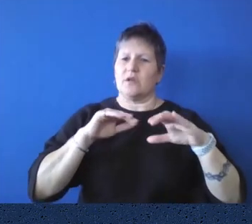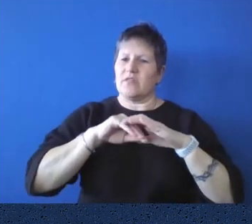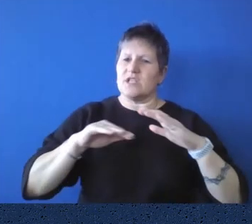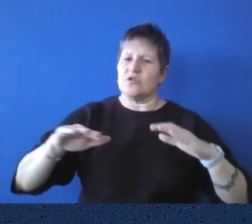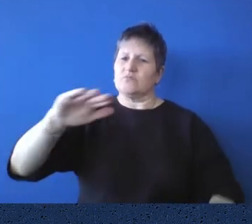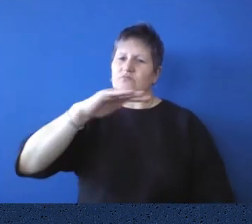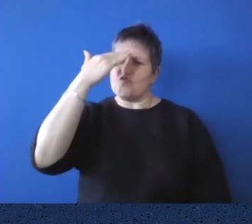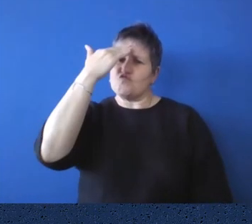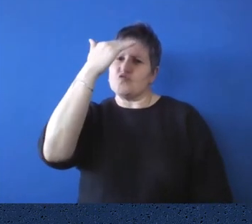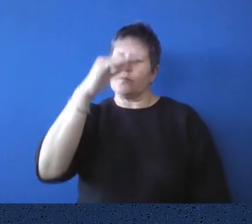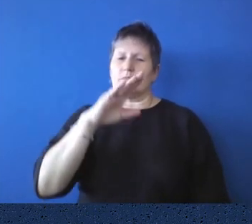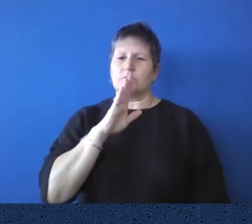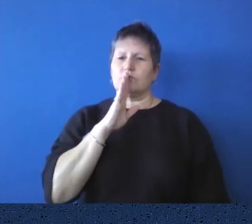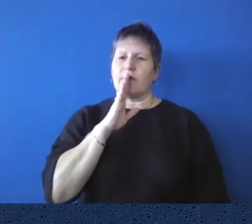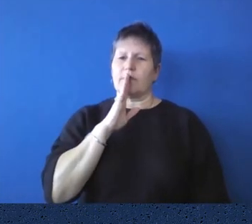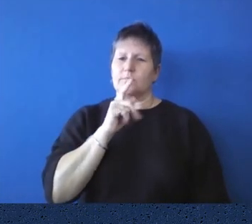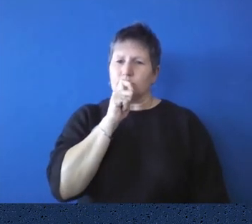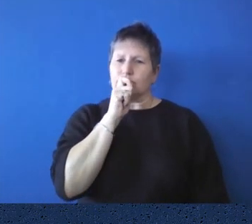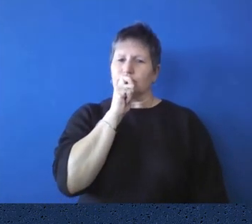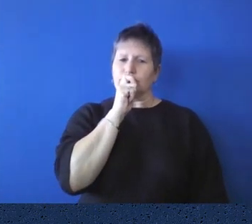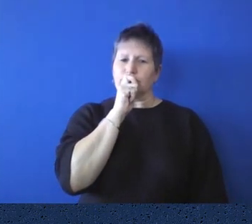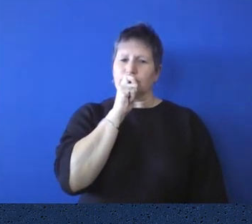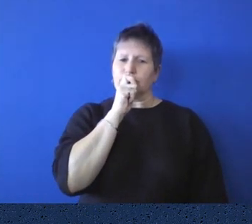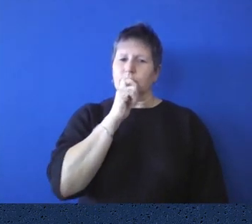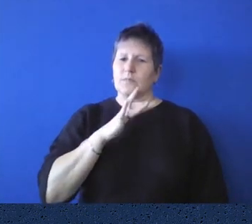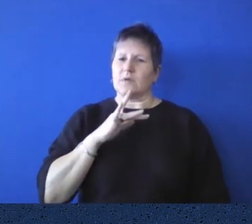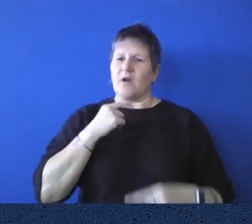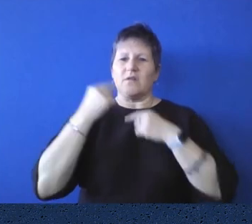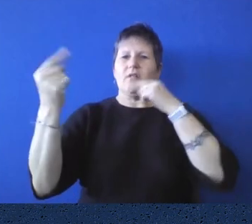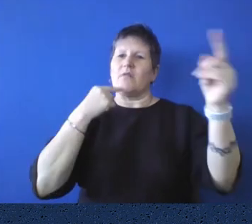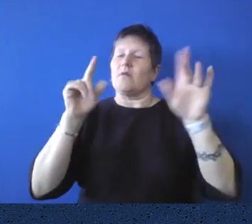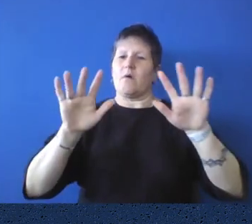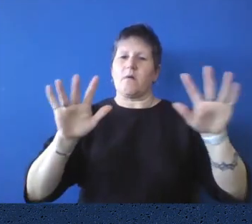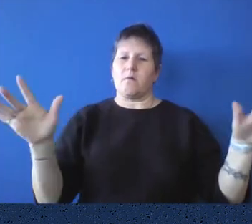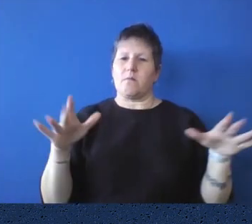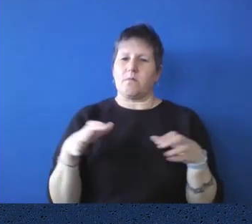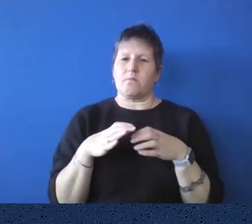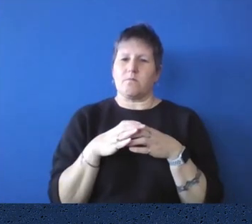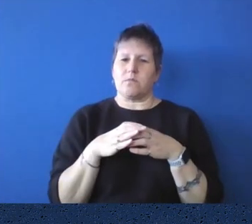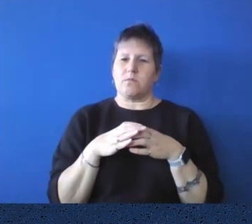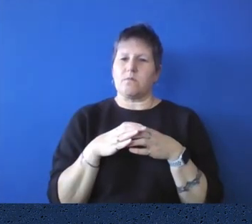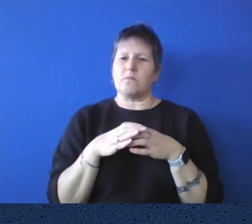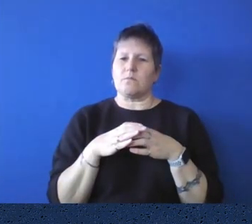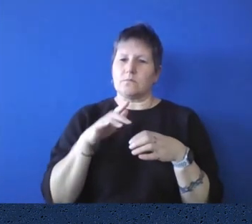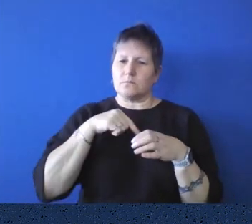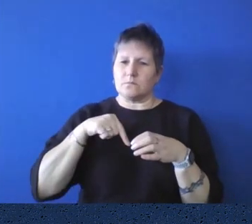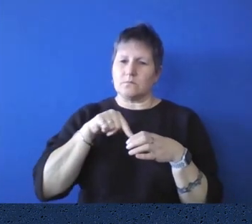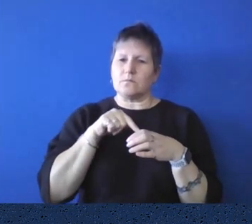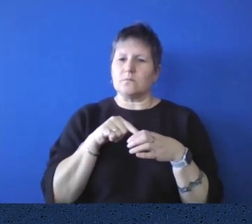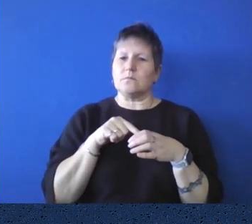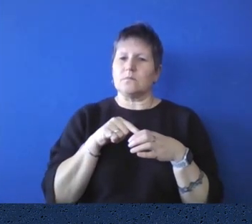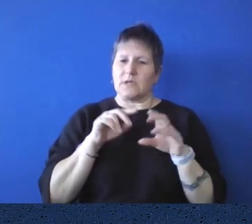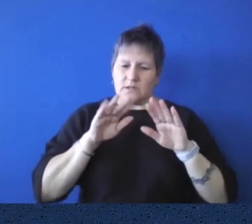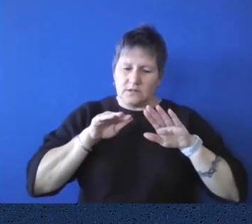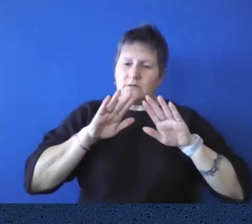past the ellipse pretty much. So, um, we, that's something that we still do these days, of course, is that when we do the